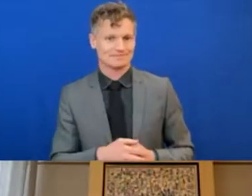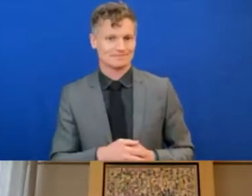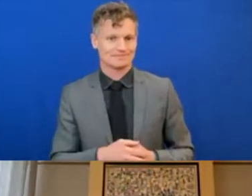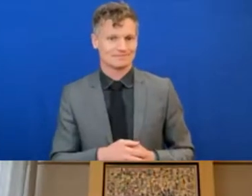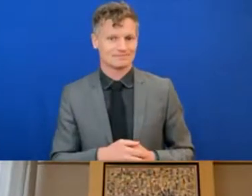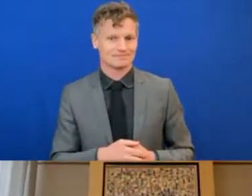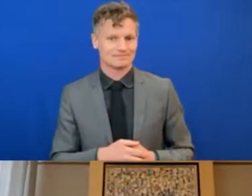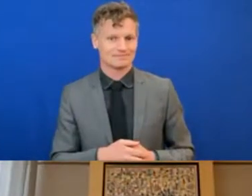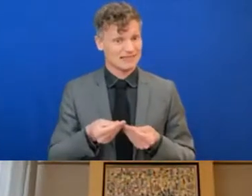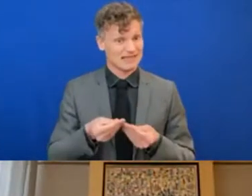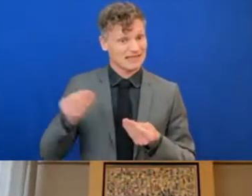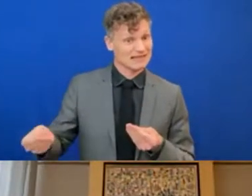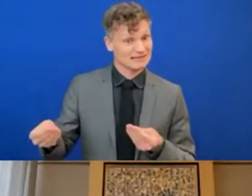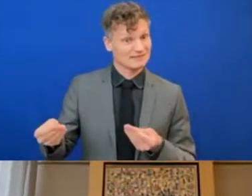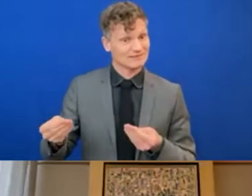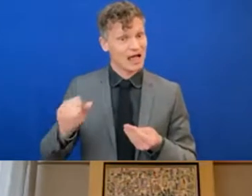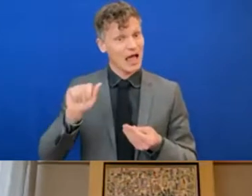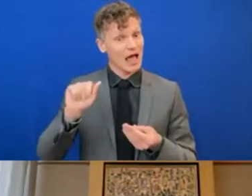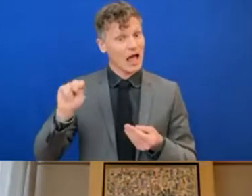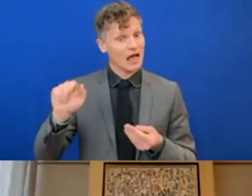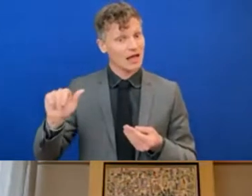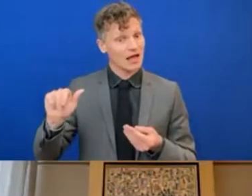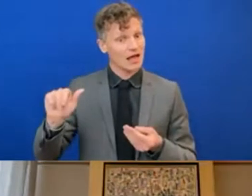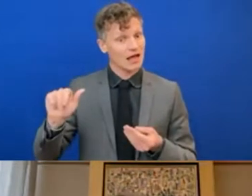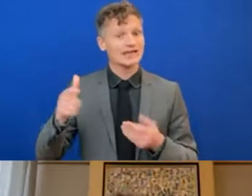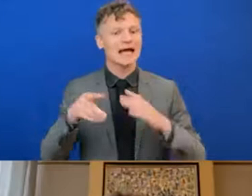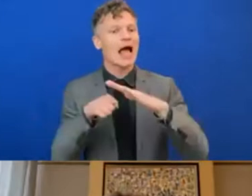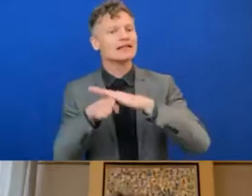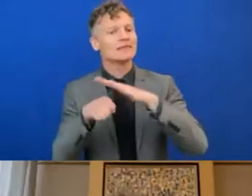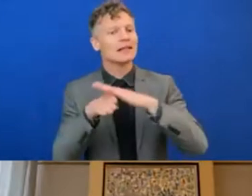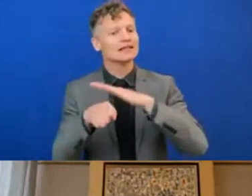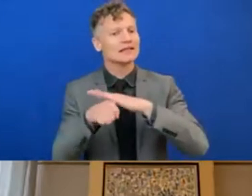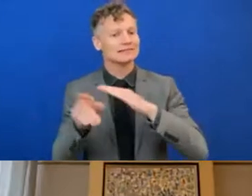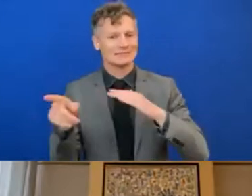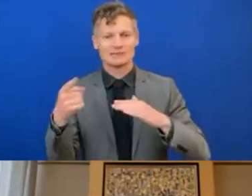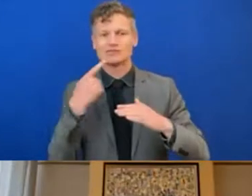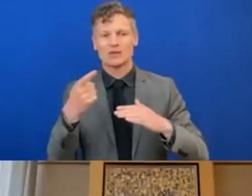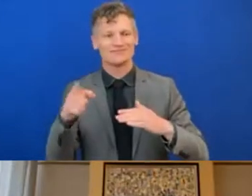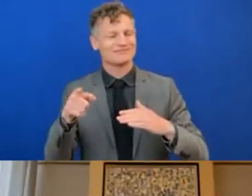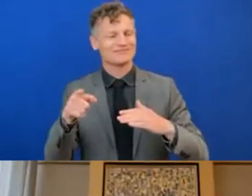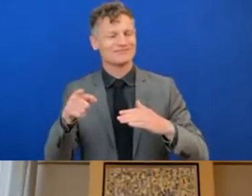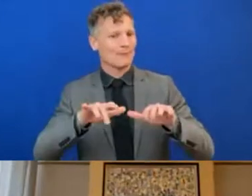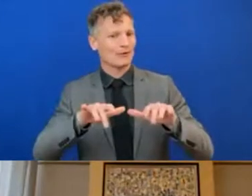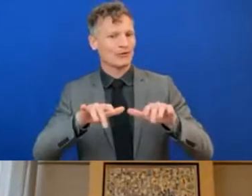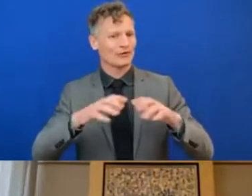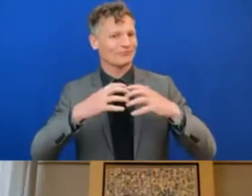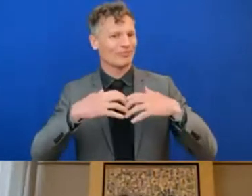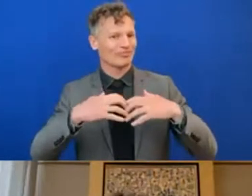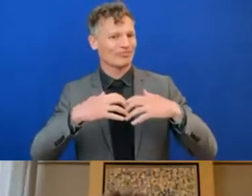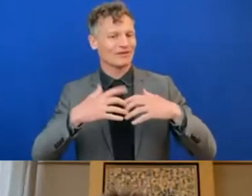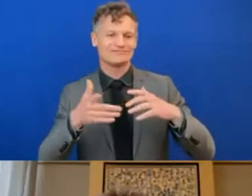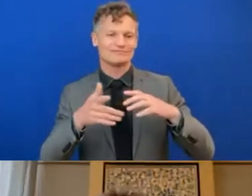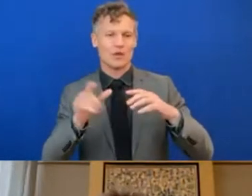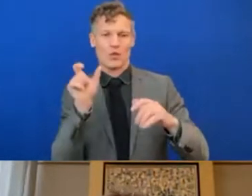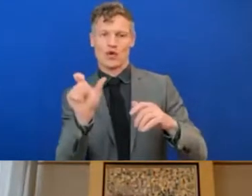Anna in the chat. Yes, accesibilidad, accessibility. So she told me her computer is frozen, her word is accessibility. Okay.